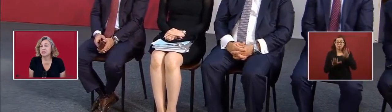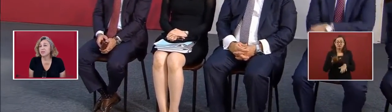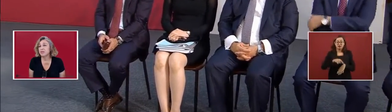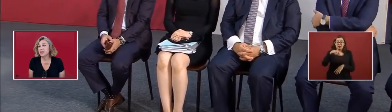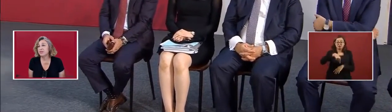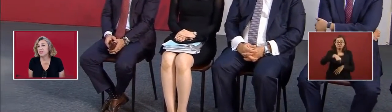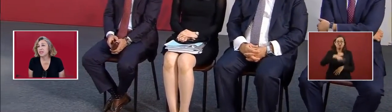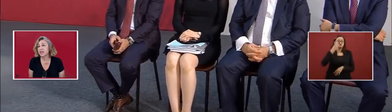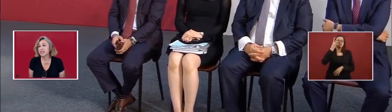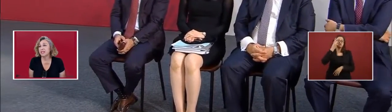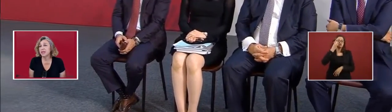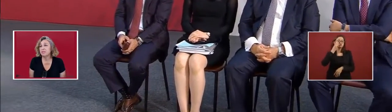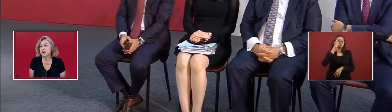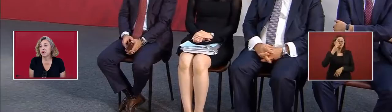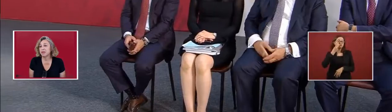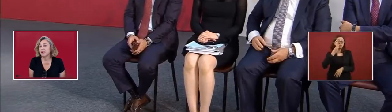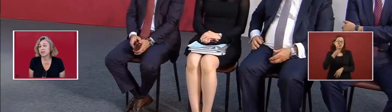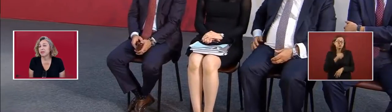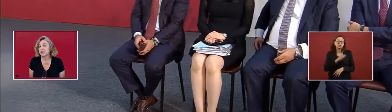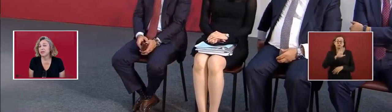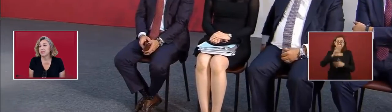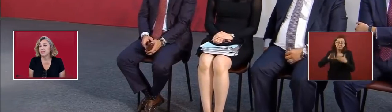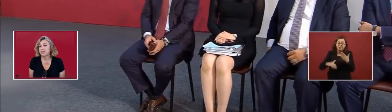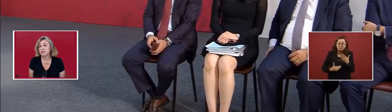Sometimes they even stay and sleep here.